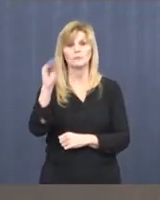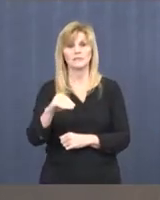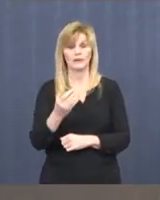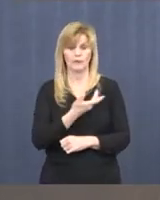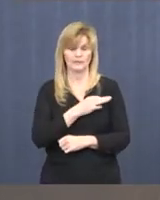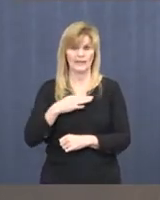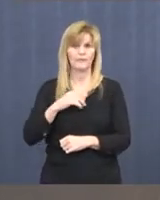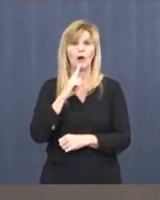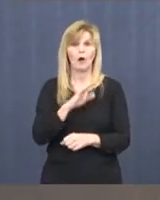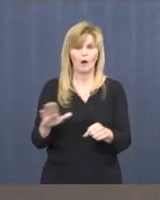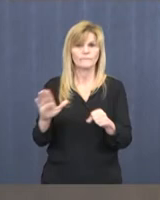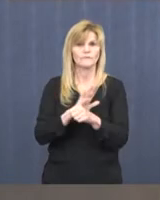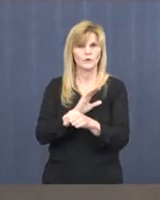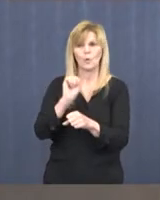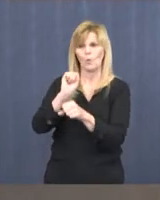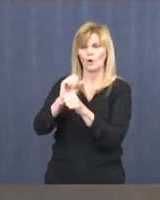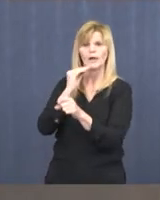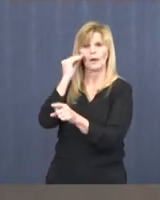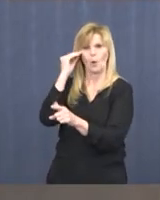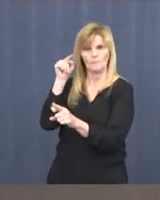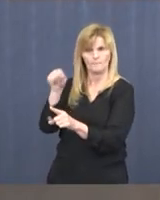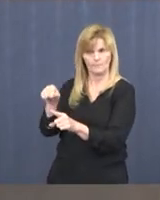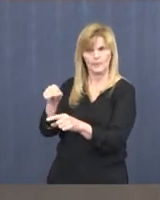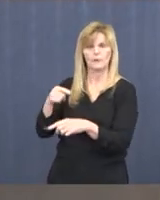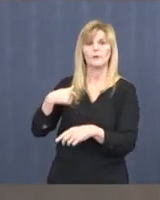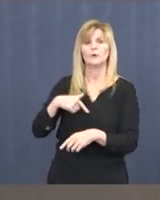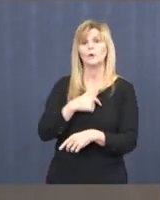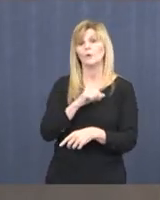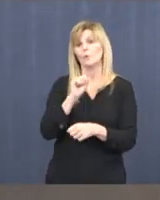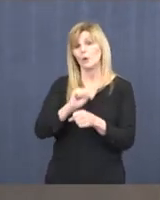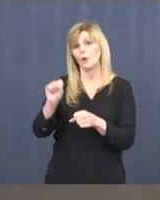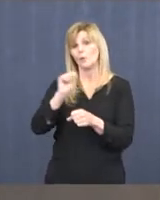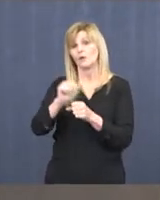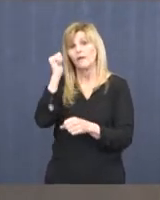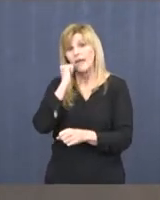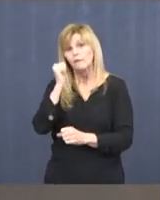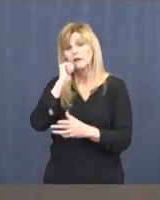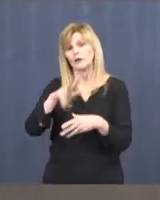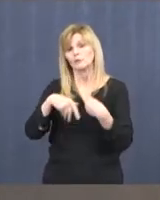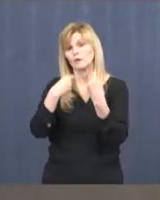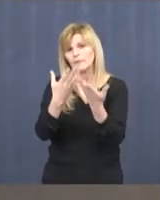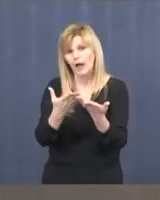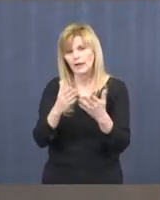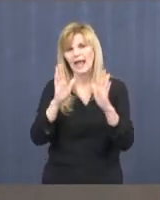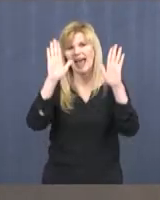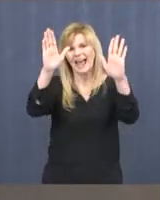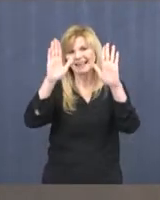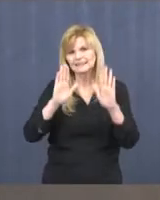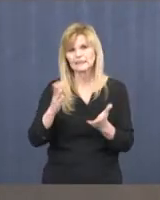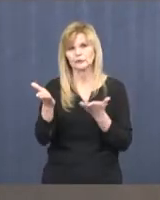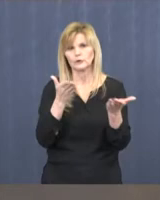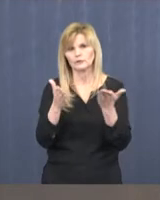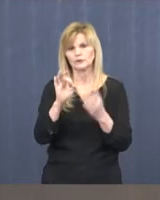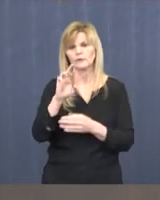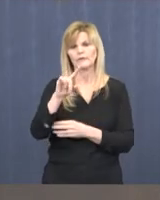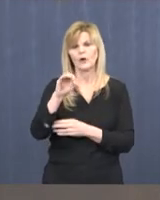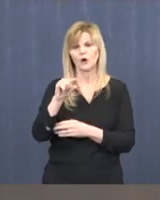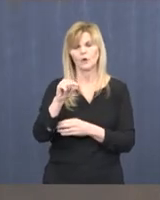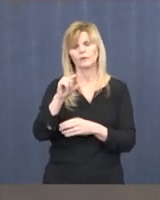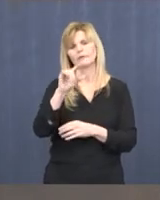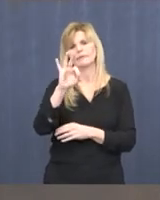are working remotely from home. We are working every single day to provide excellent services to the Fargo community.